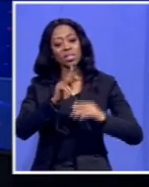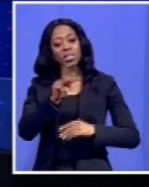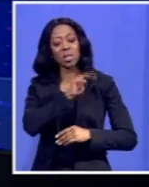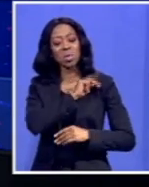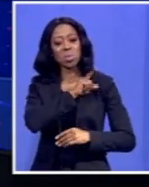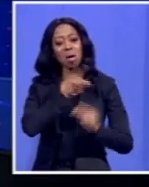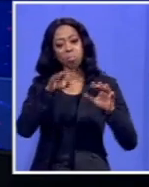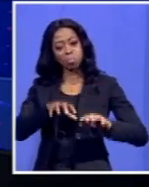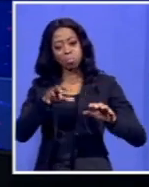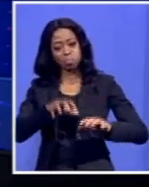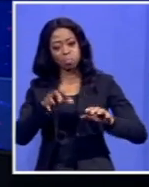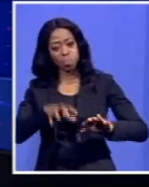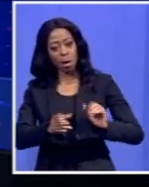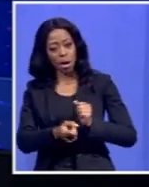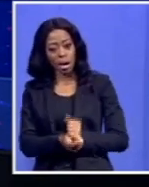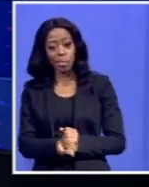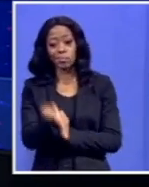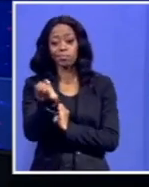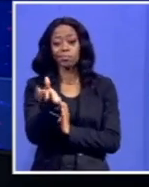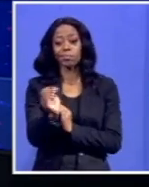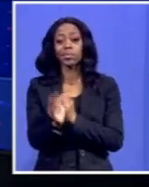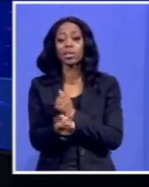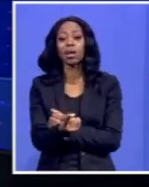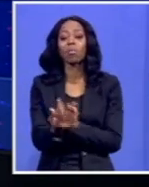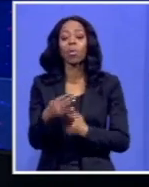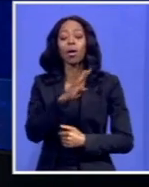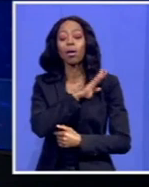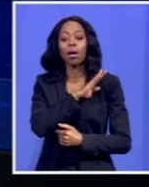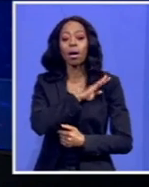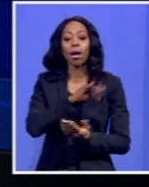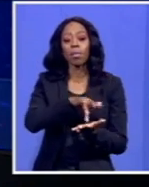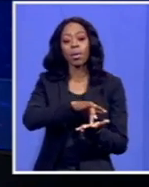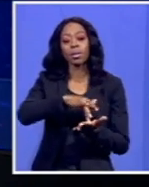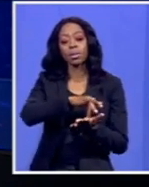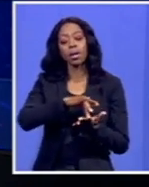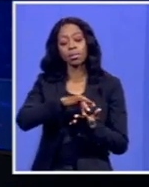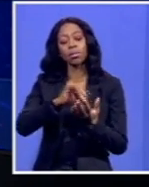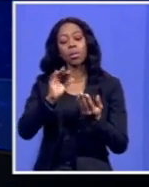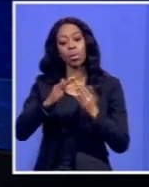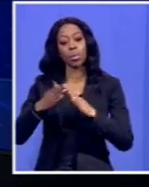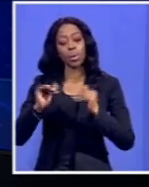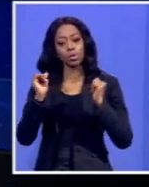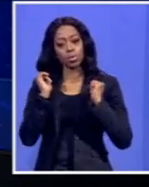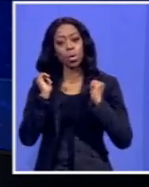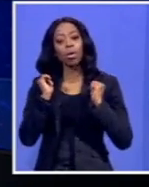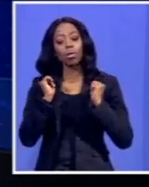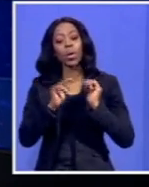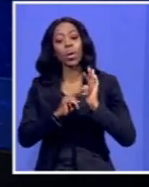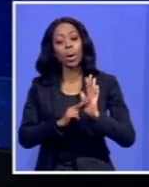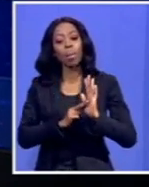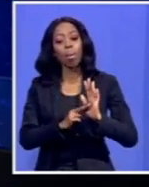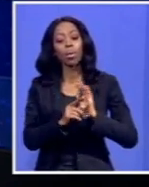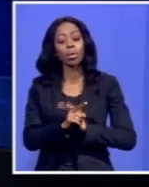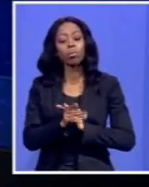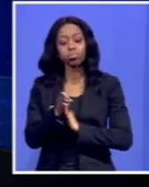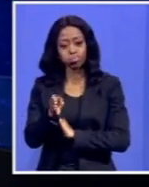floods. The media briefing will be held at Army Support Base Durban's Communication Hall. SBC News reporter Vusi Kumalo